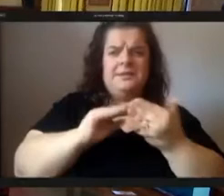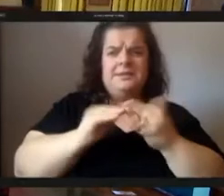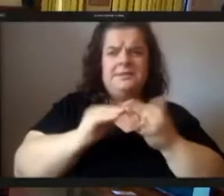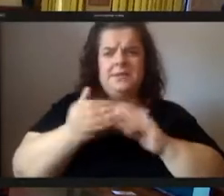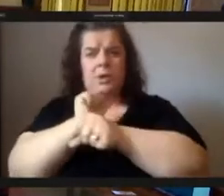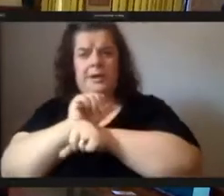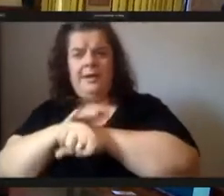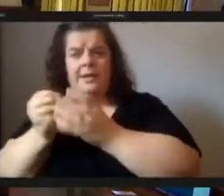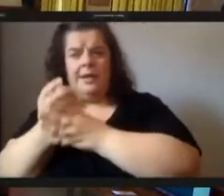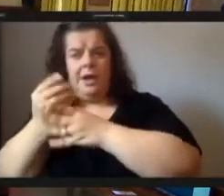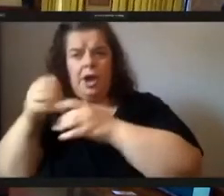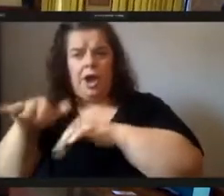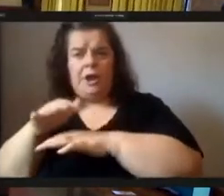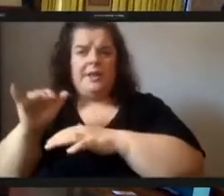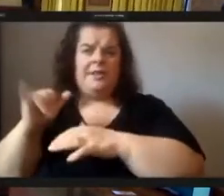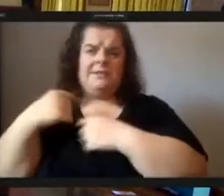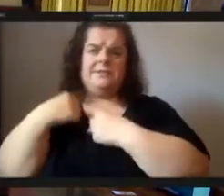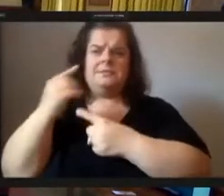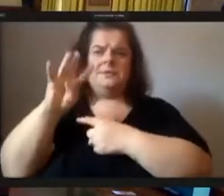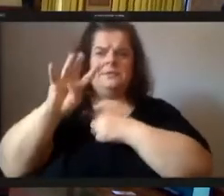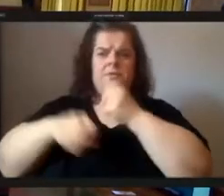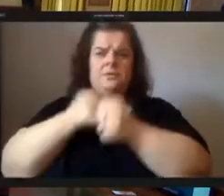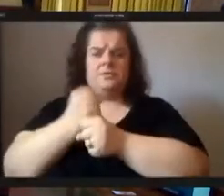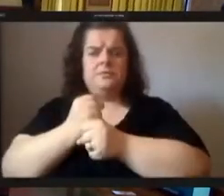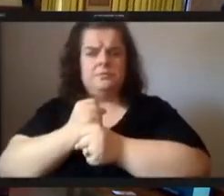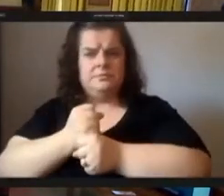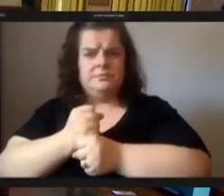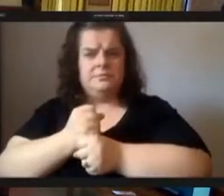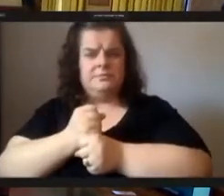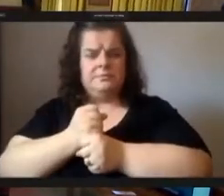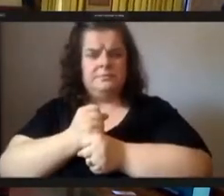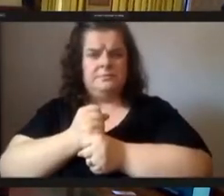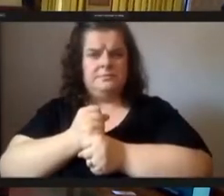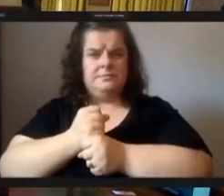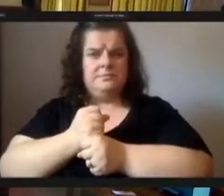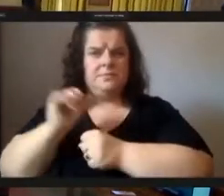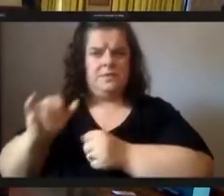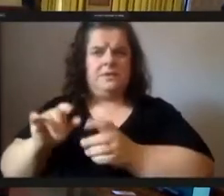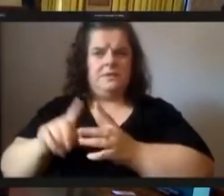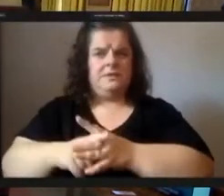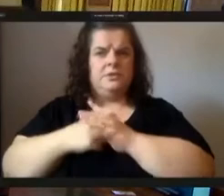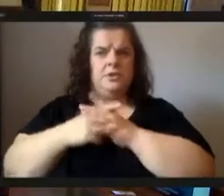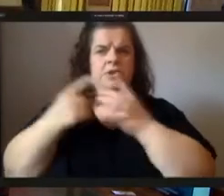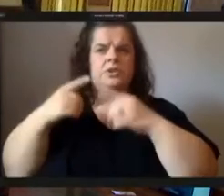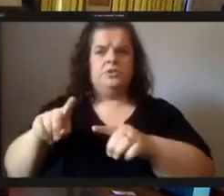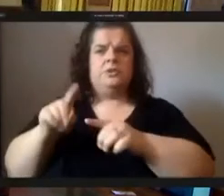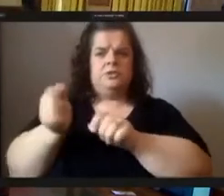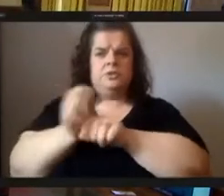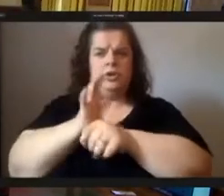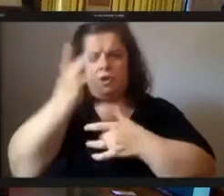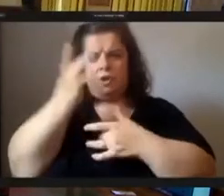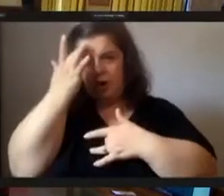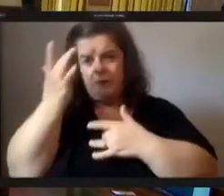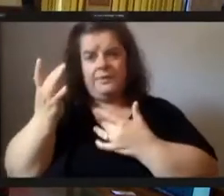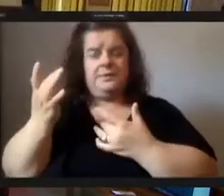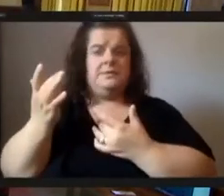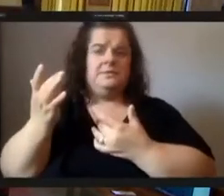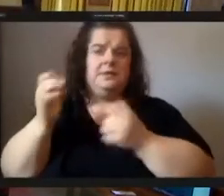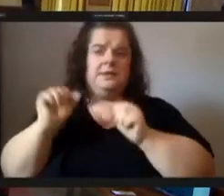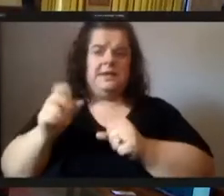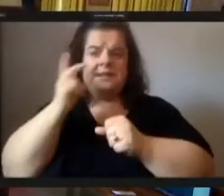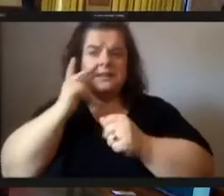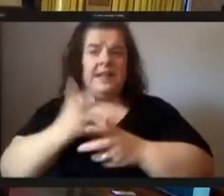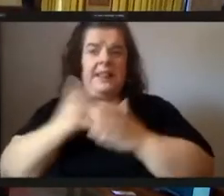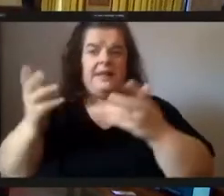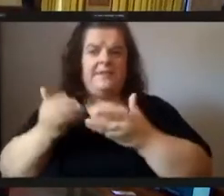four years um so that's it started during covid so we got to see a lot of things happen with